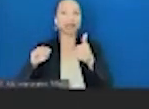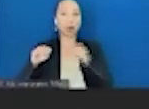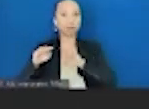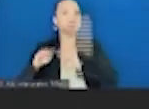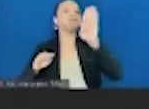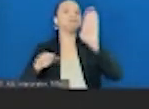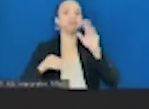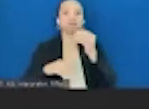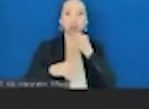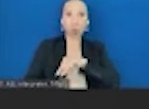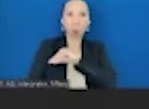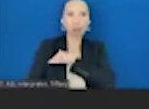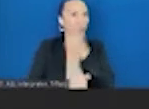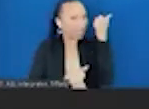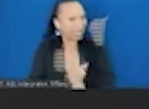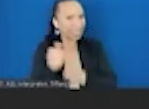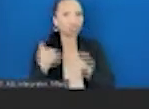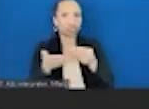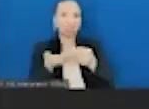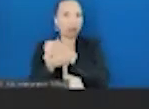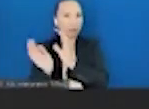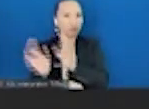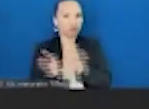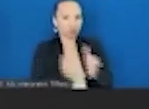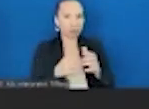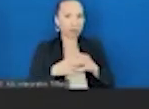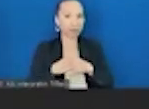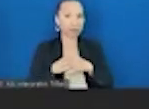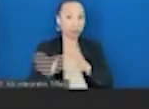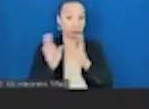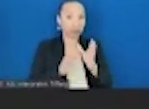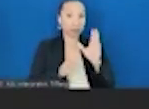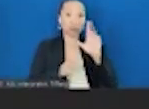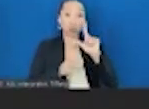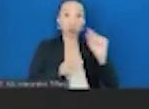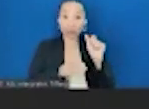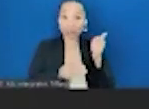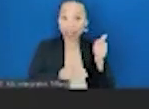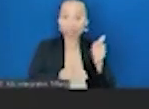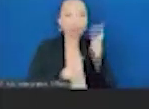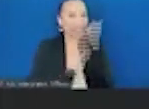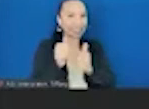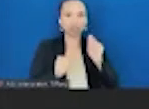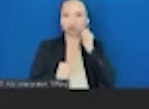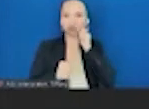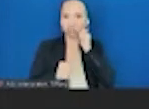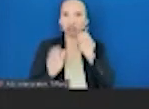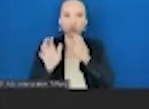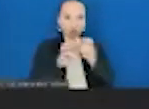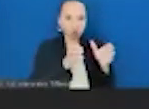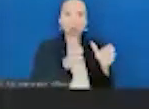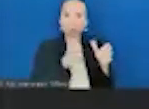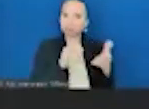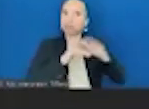every income group, a dramatic improvement in diet quality around 2010 in every racial group with increases in good diet quality,